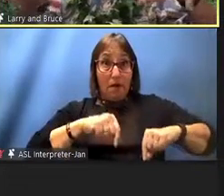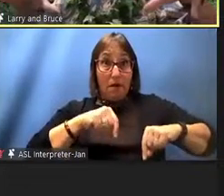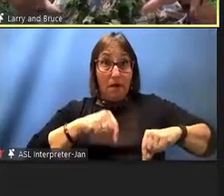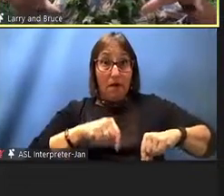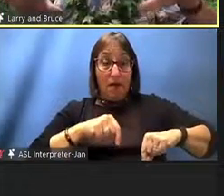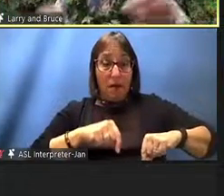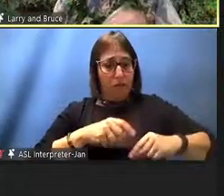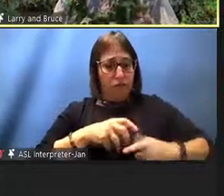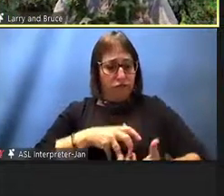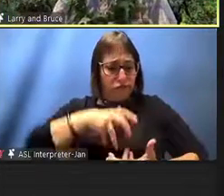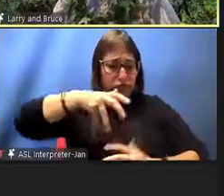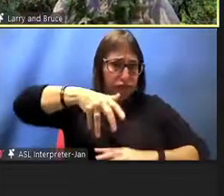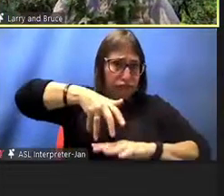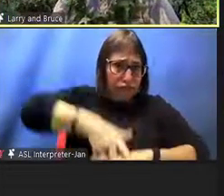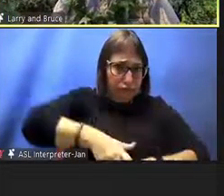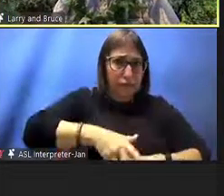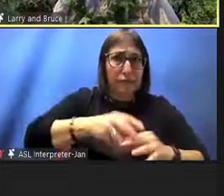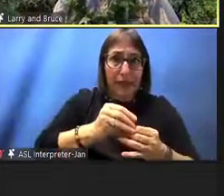land